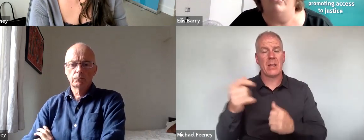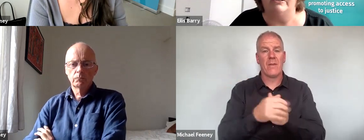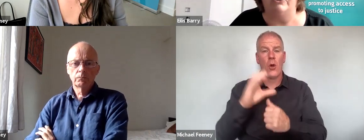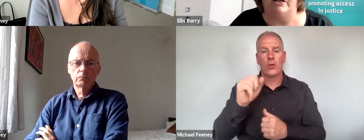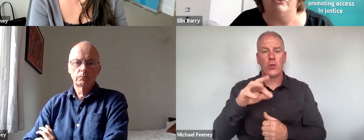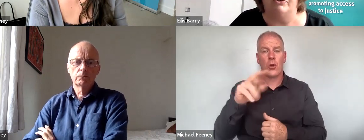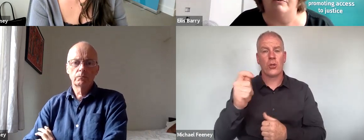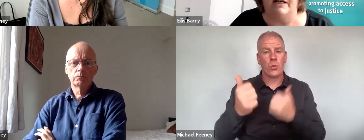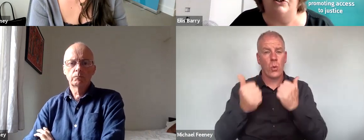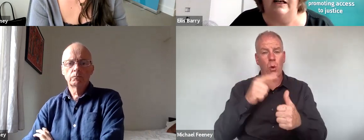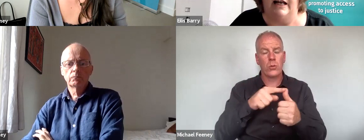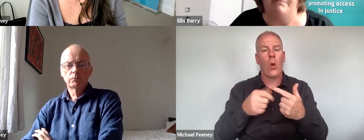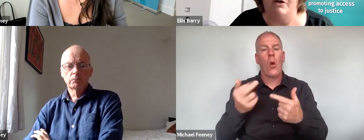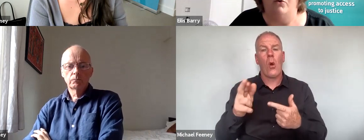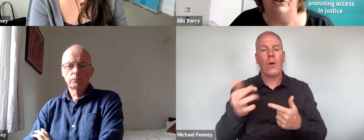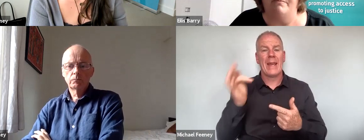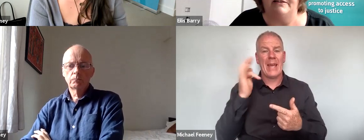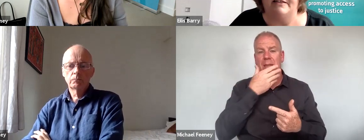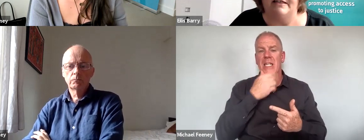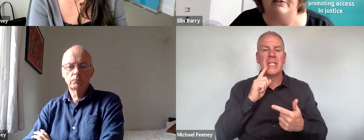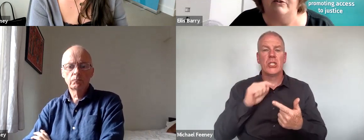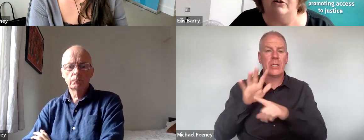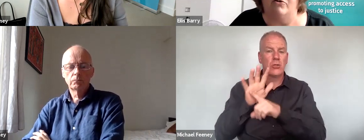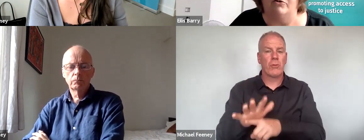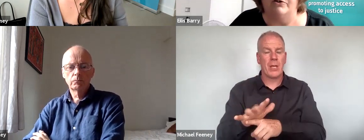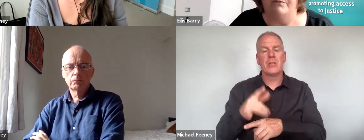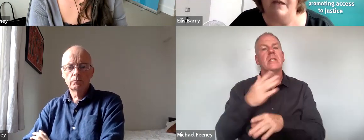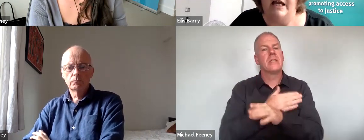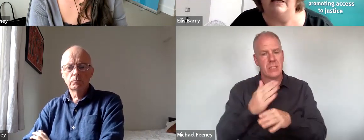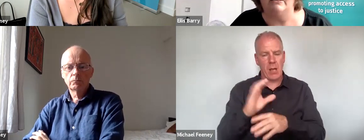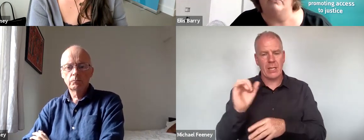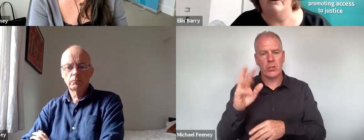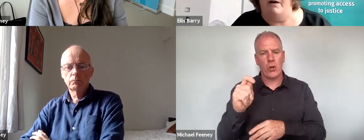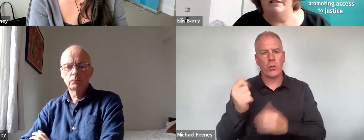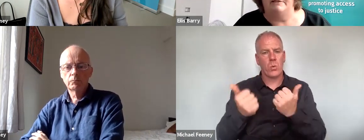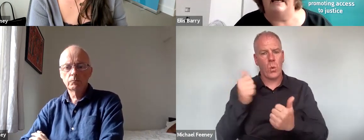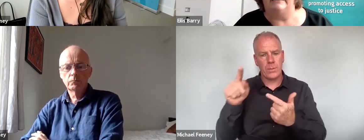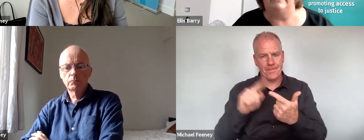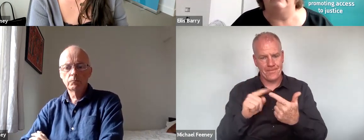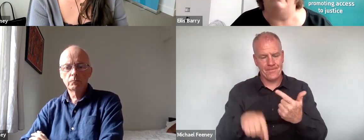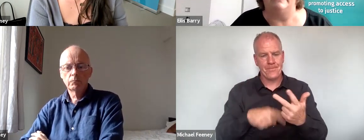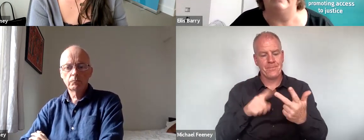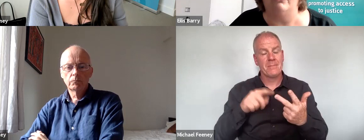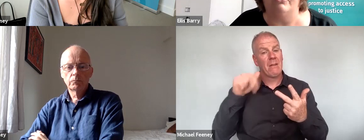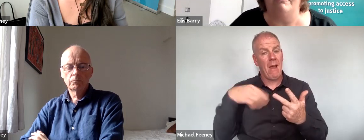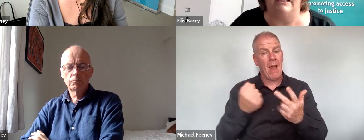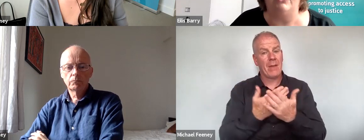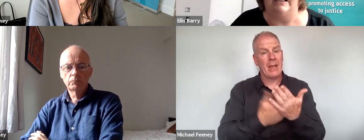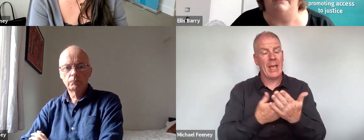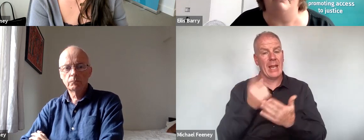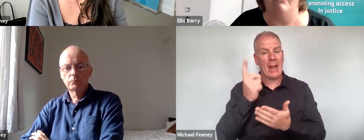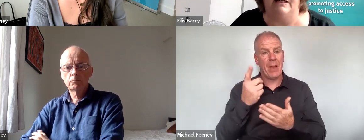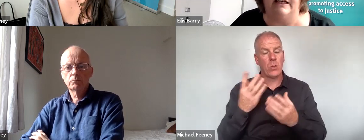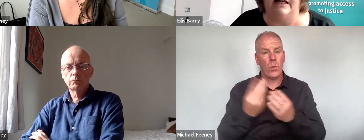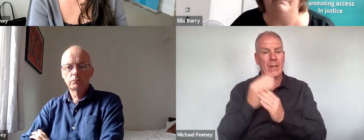or in a gender discrimination claim which commences in the Circuit Court. It is also possible to get legal advice and discrimination